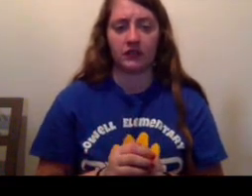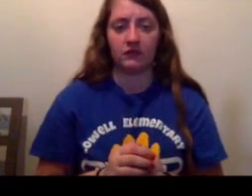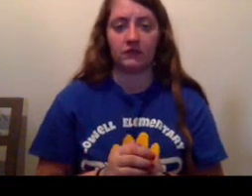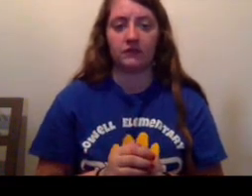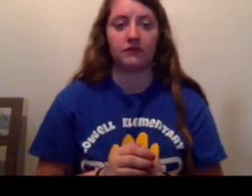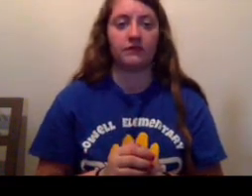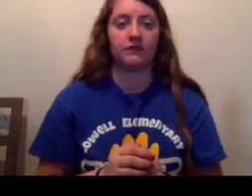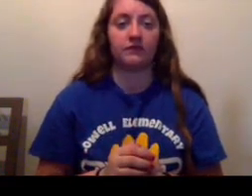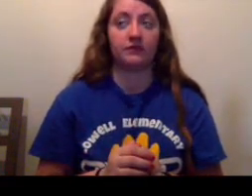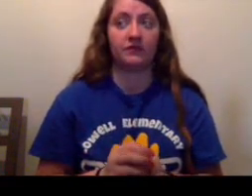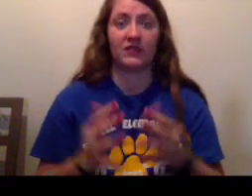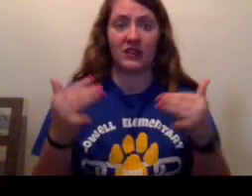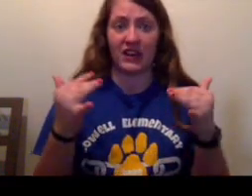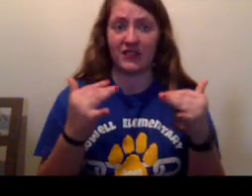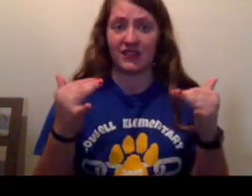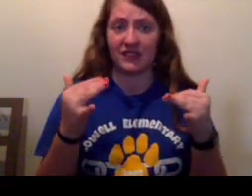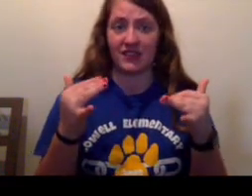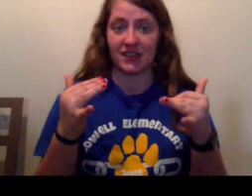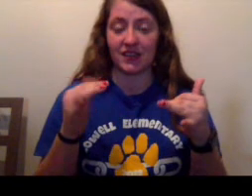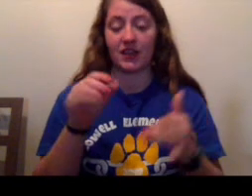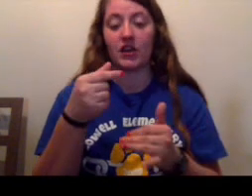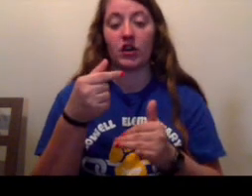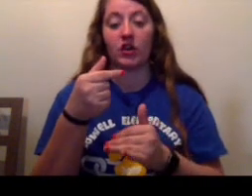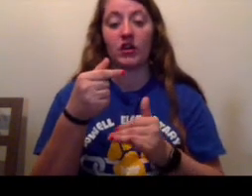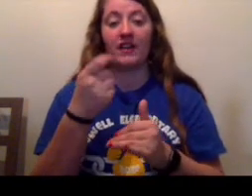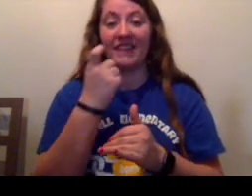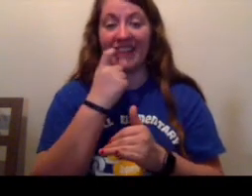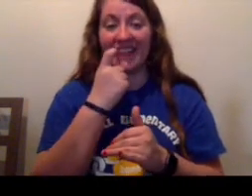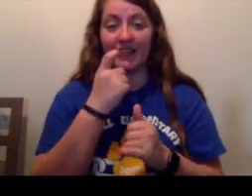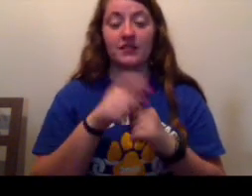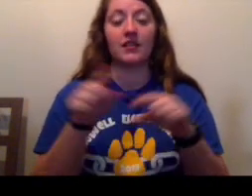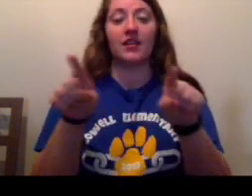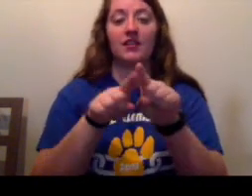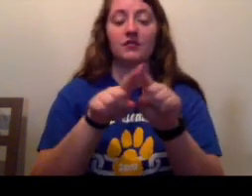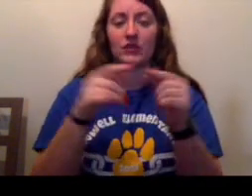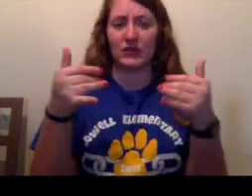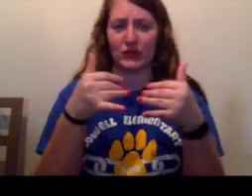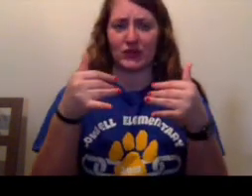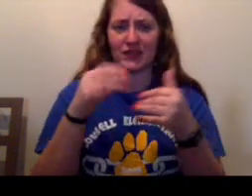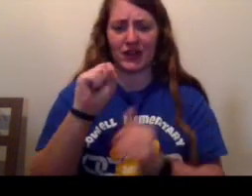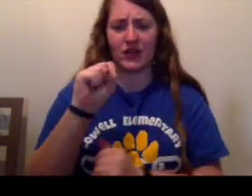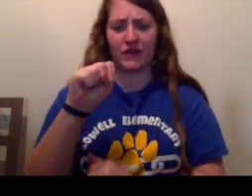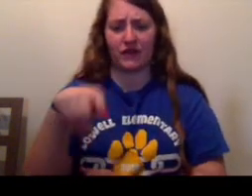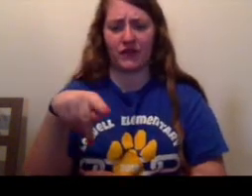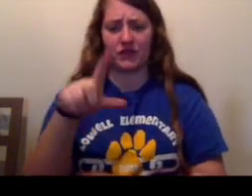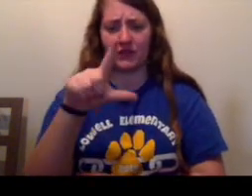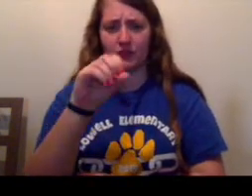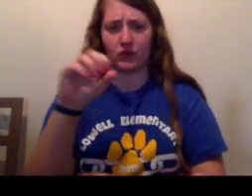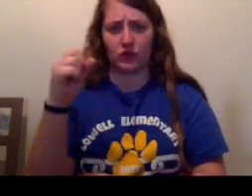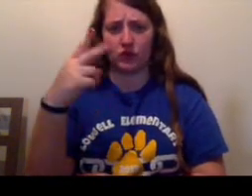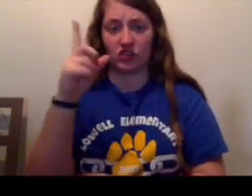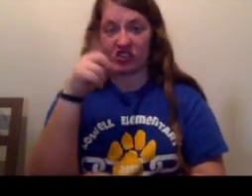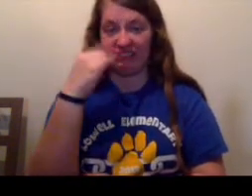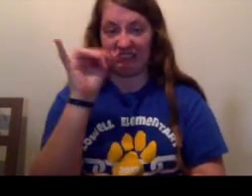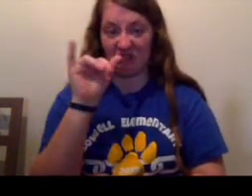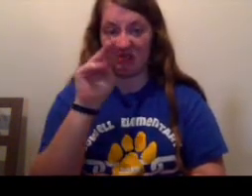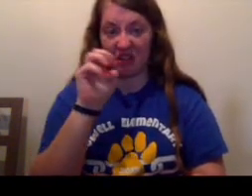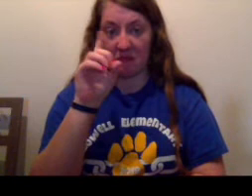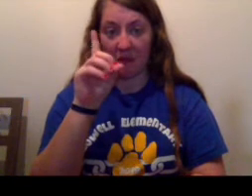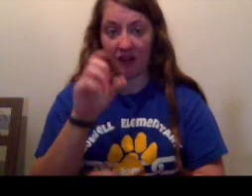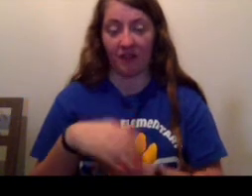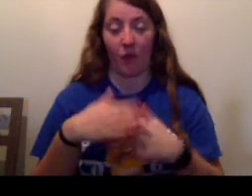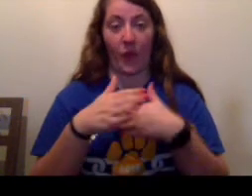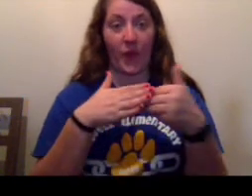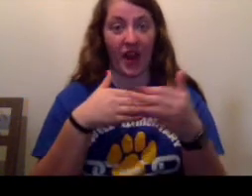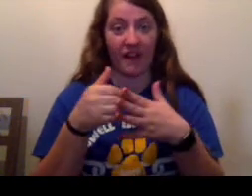He was afraid of the broken glass. He was also afraid of the sploosh. It looked like mud. Whatever